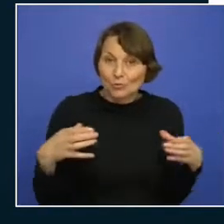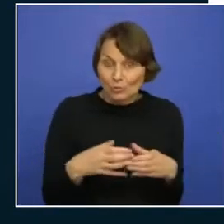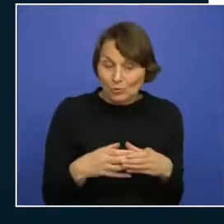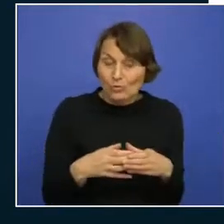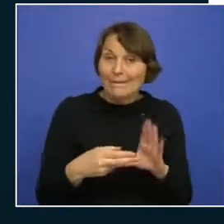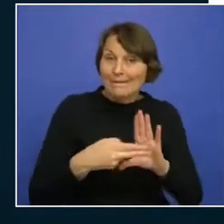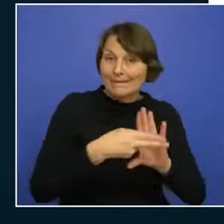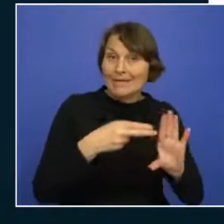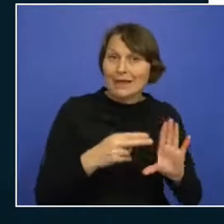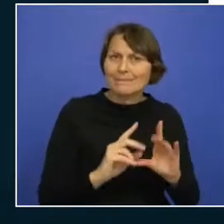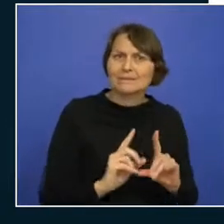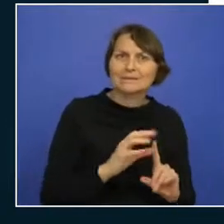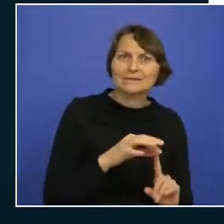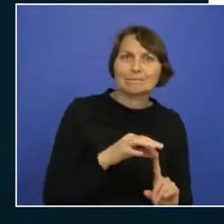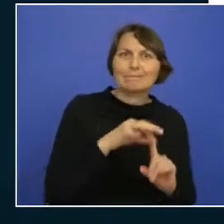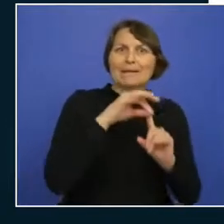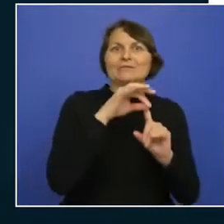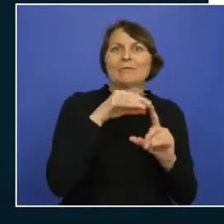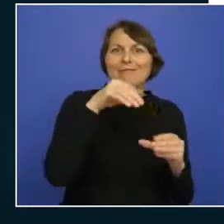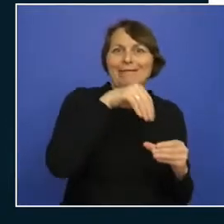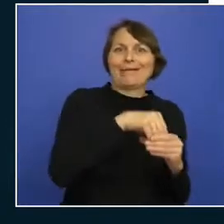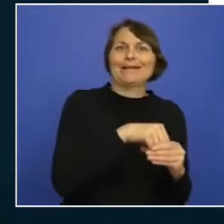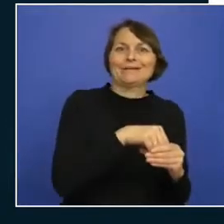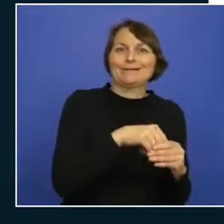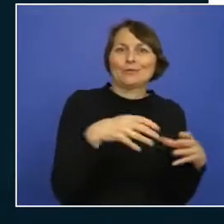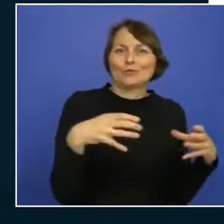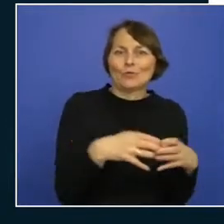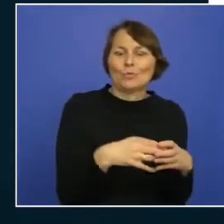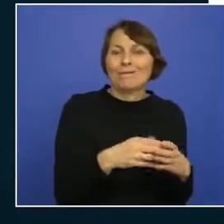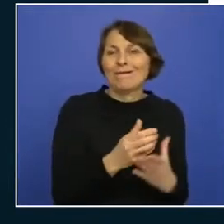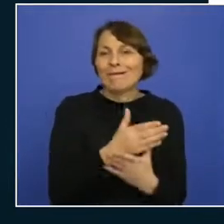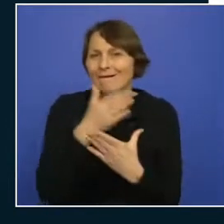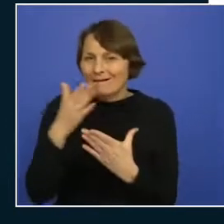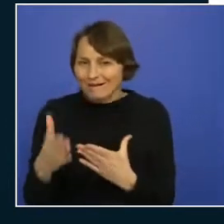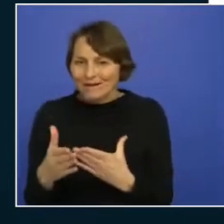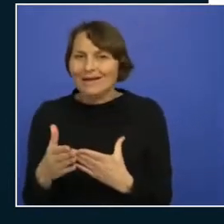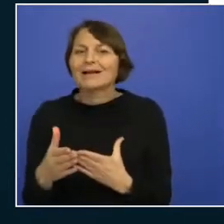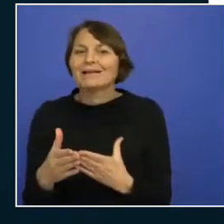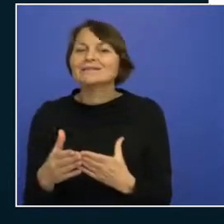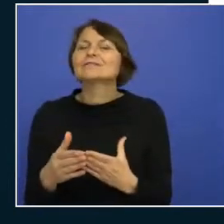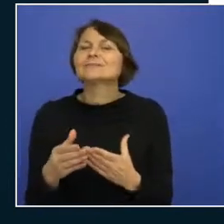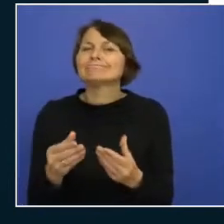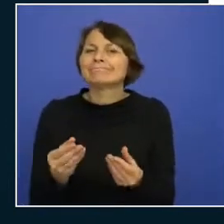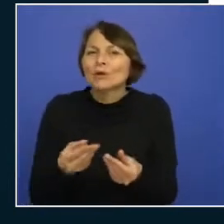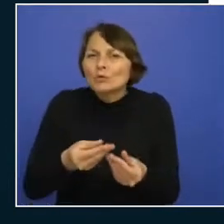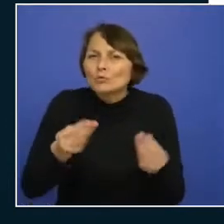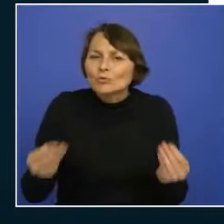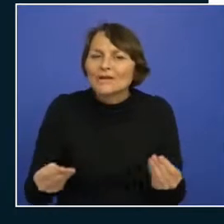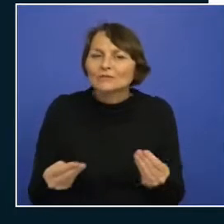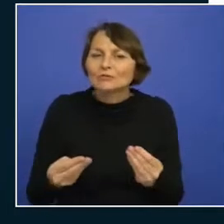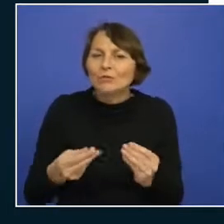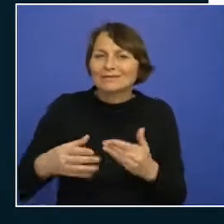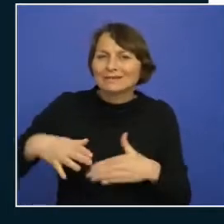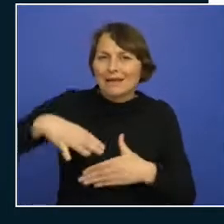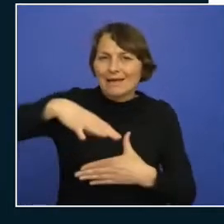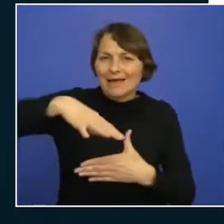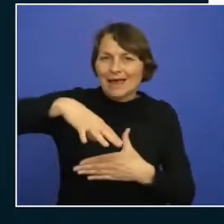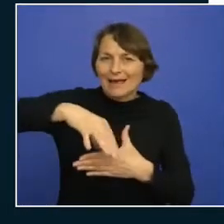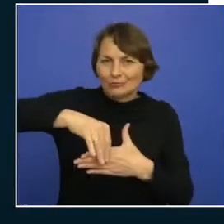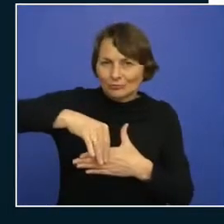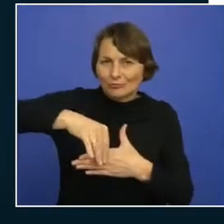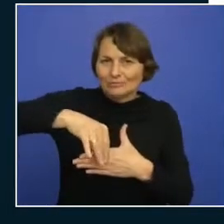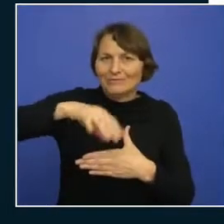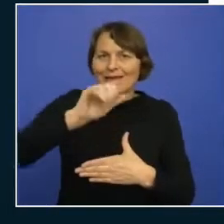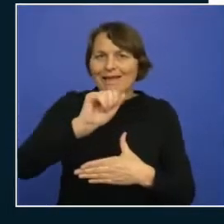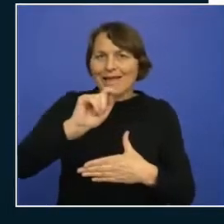unique within the resource group and the last one is resource attribute and then the resource attribute name should be